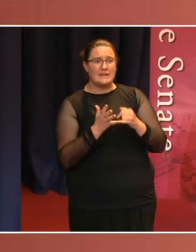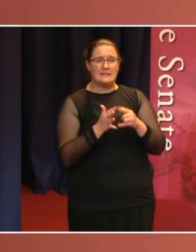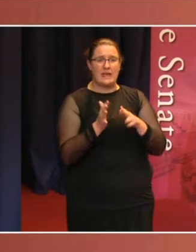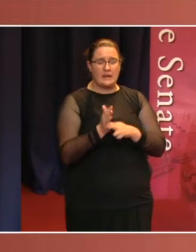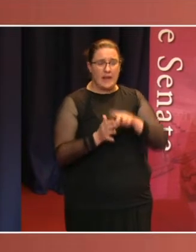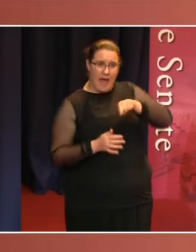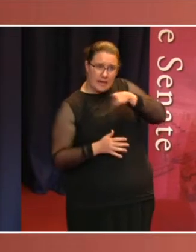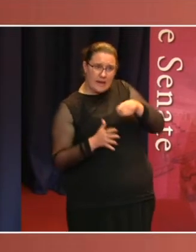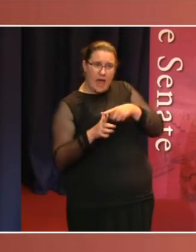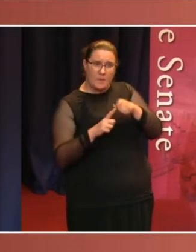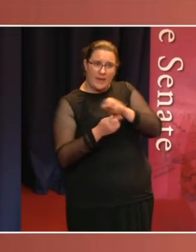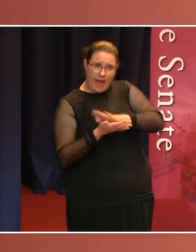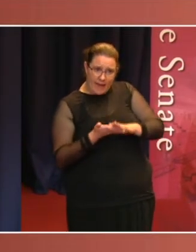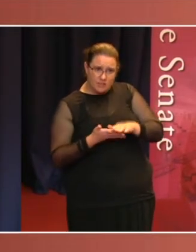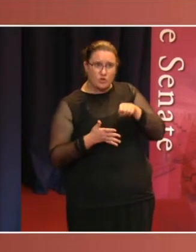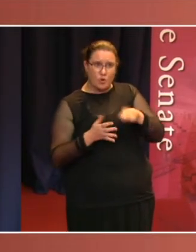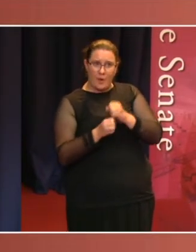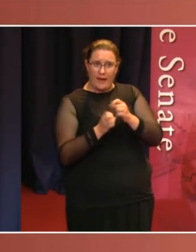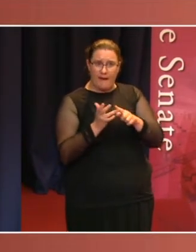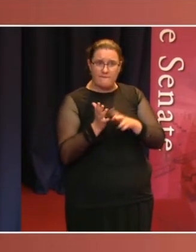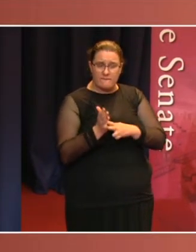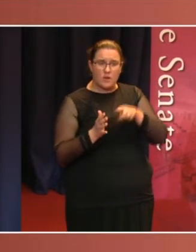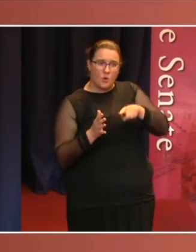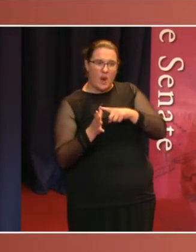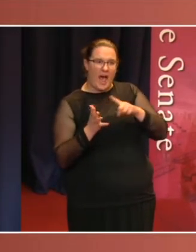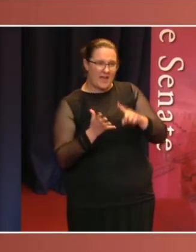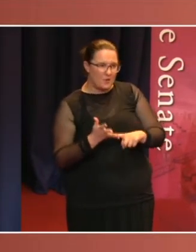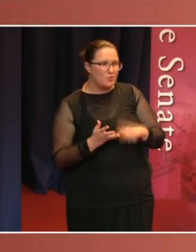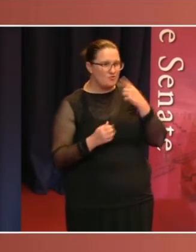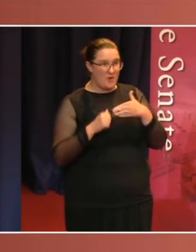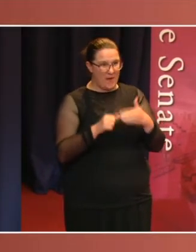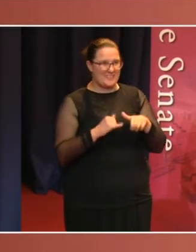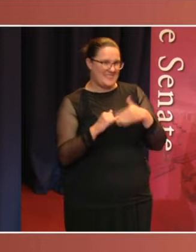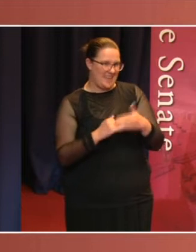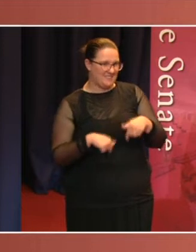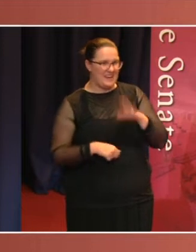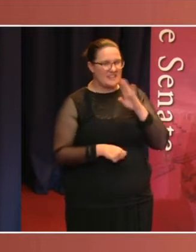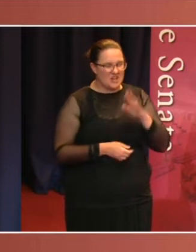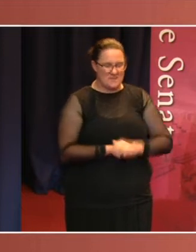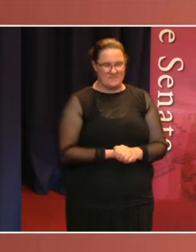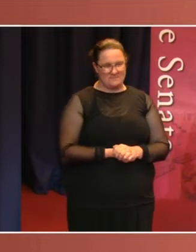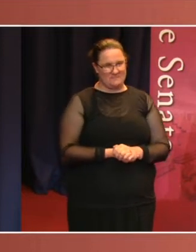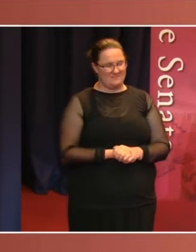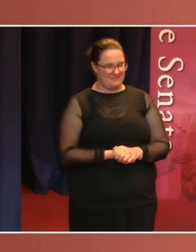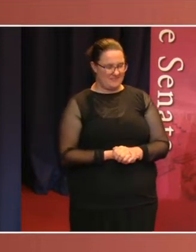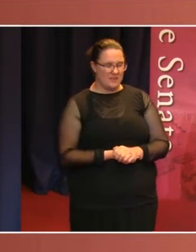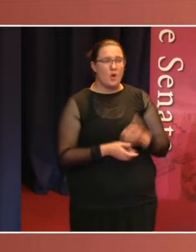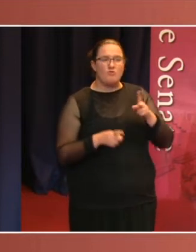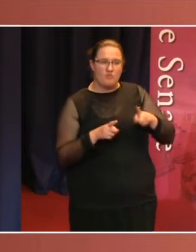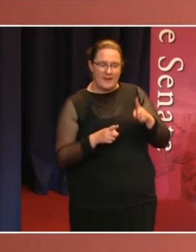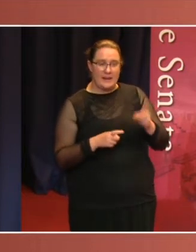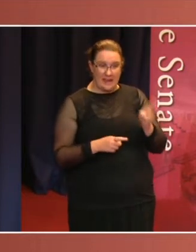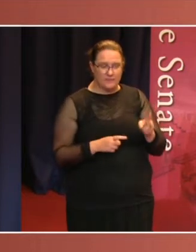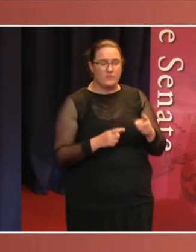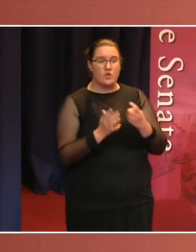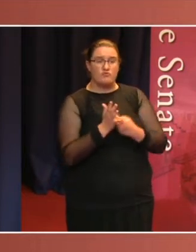.gov.au, and we will aim to get to them at the conclusion of the lecture. Just to repeat that email address,